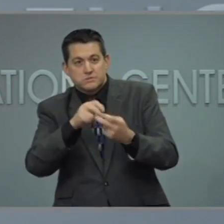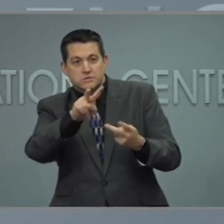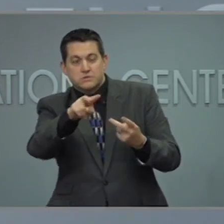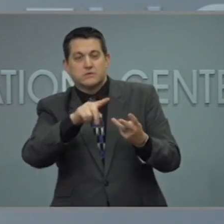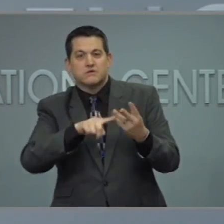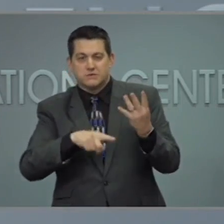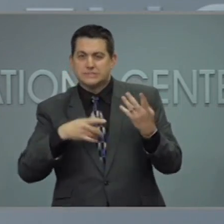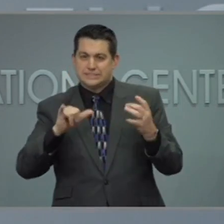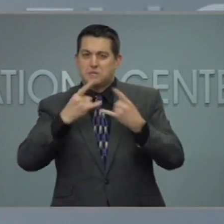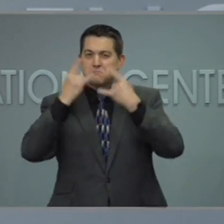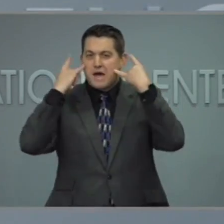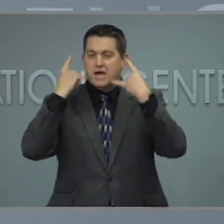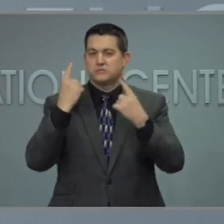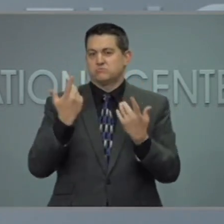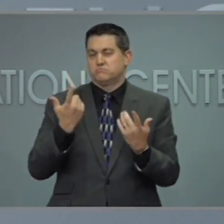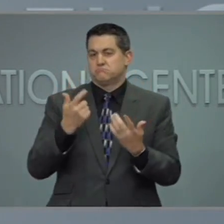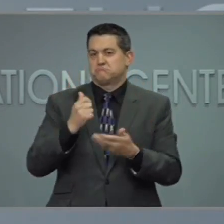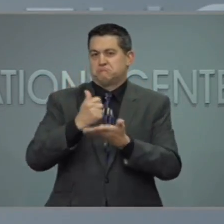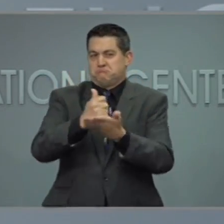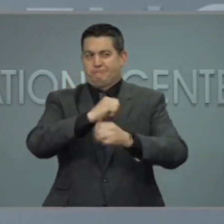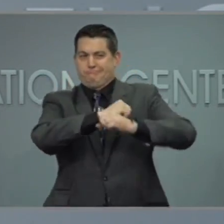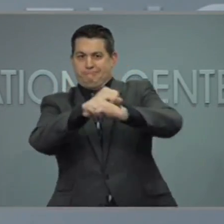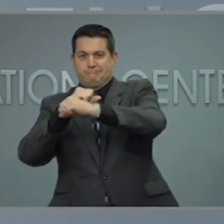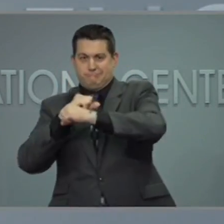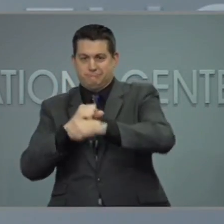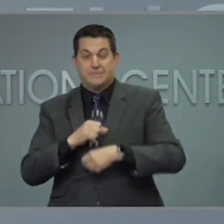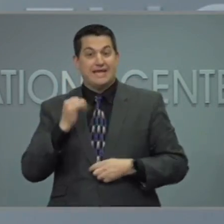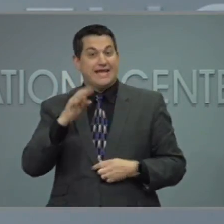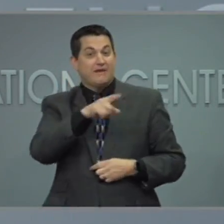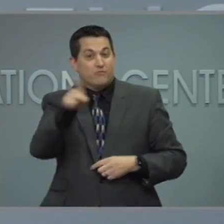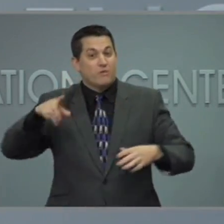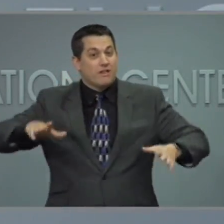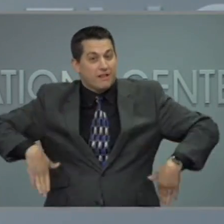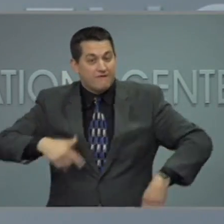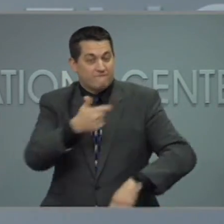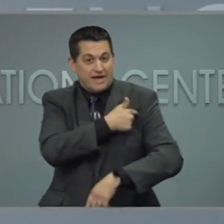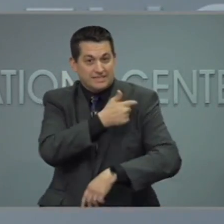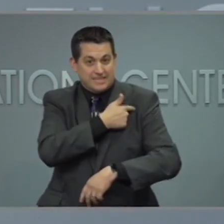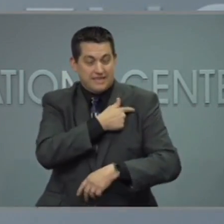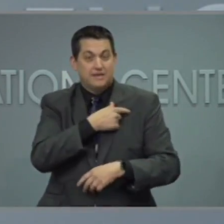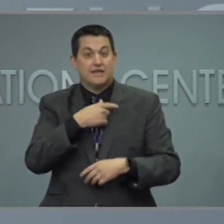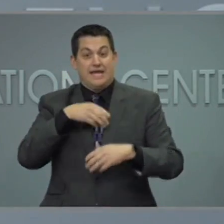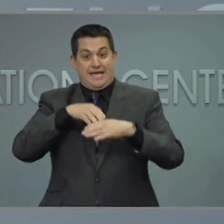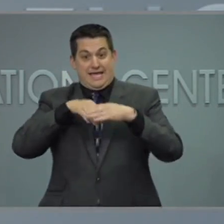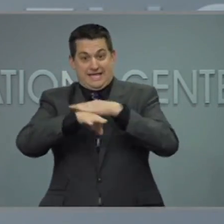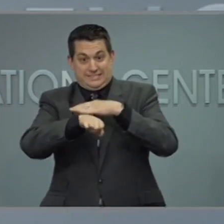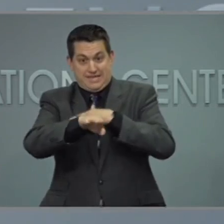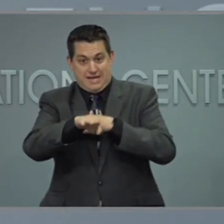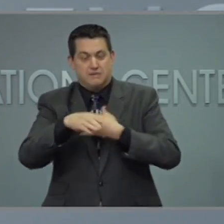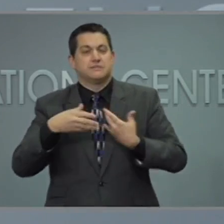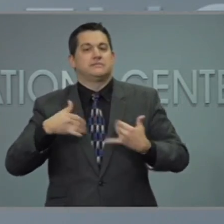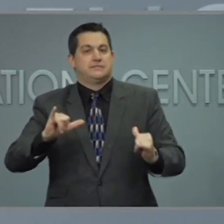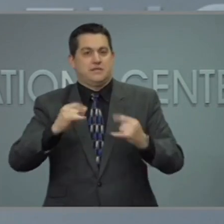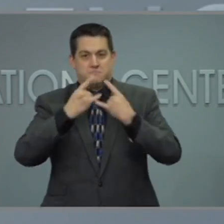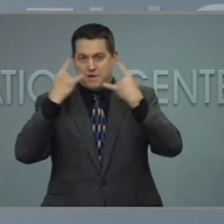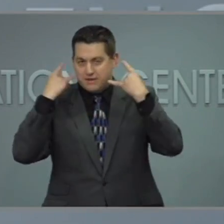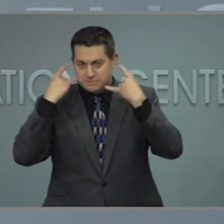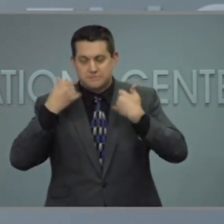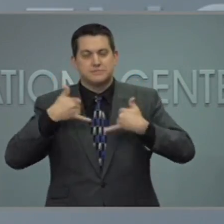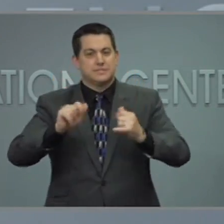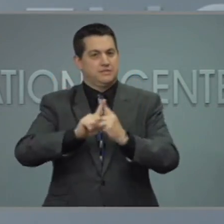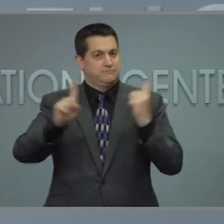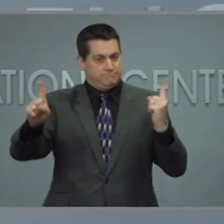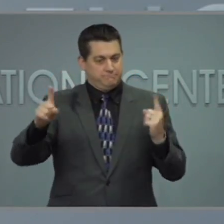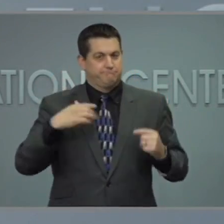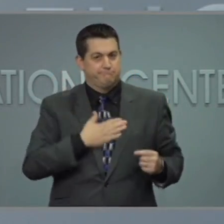vaccinated should wear a mask and maintain distance in all indoor public settings. We will continue to